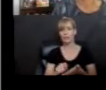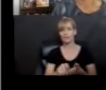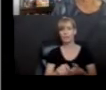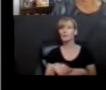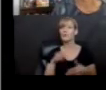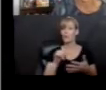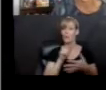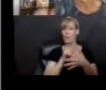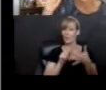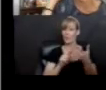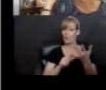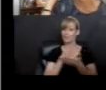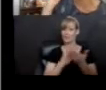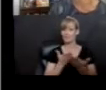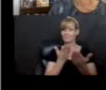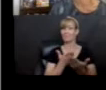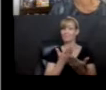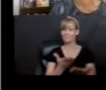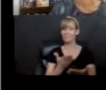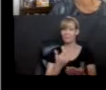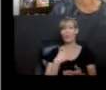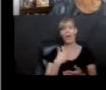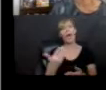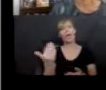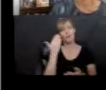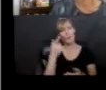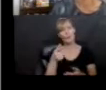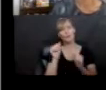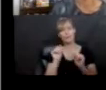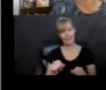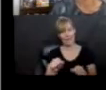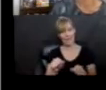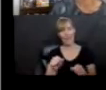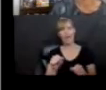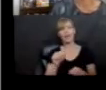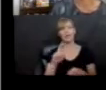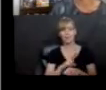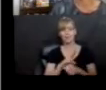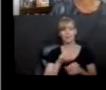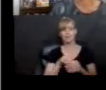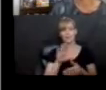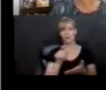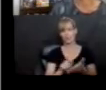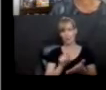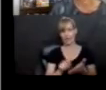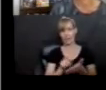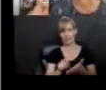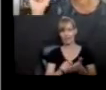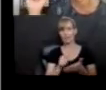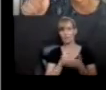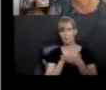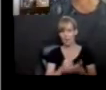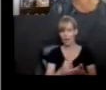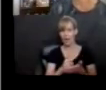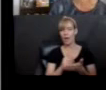of your strategies. Right? I know you can do it and use these different things in your writing to really help it be